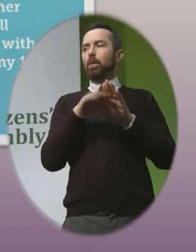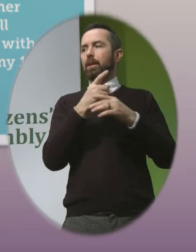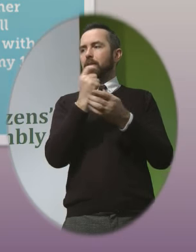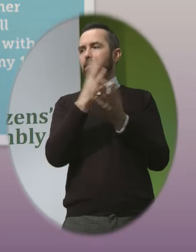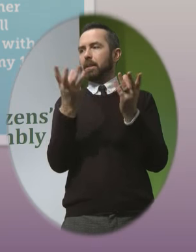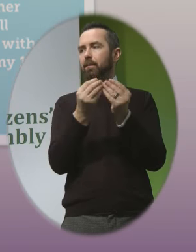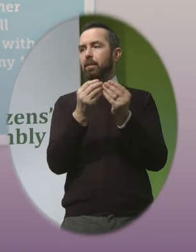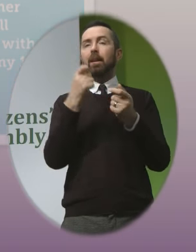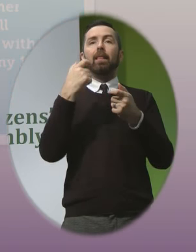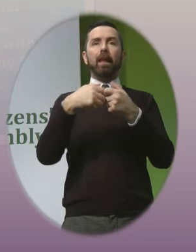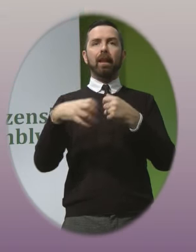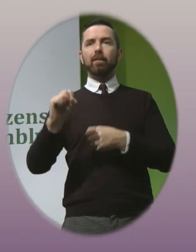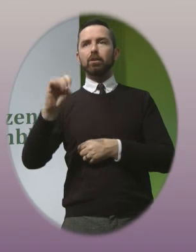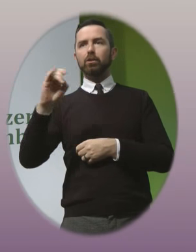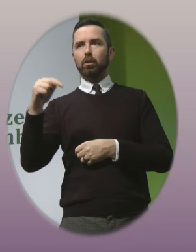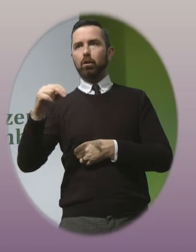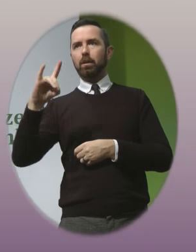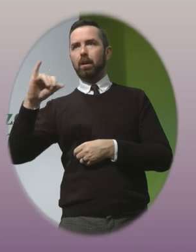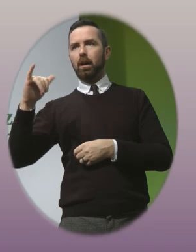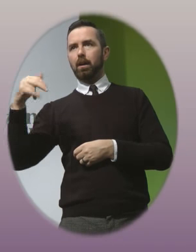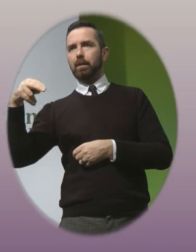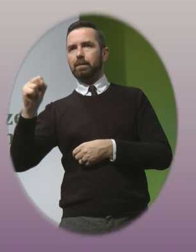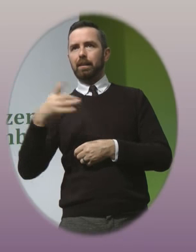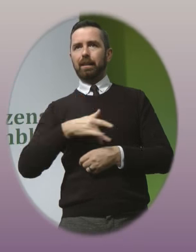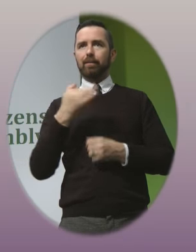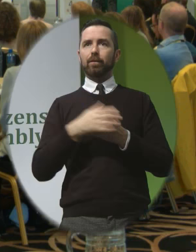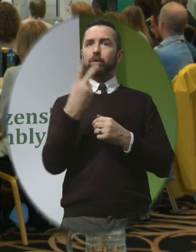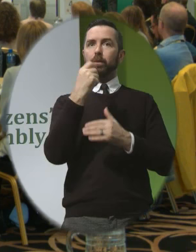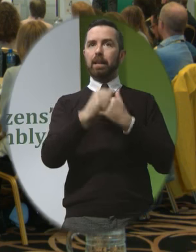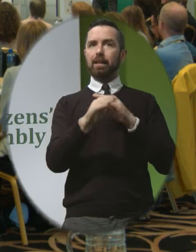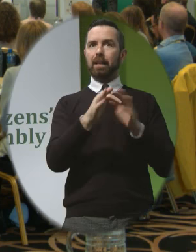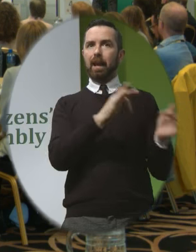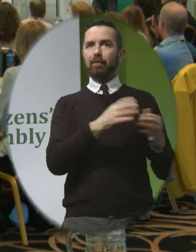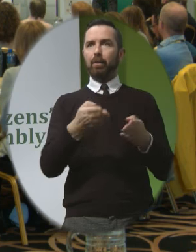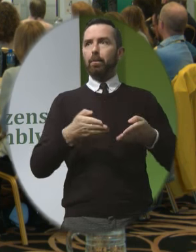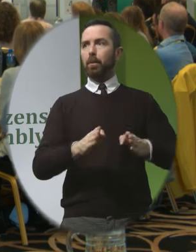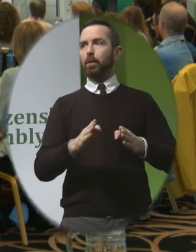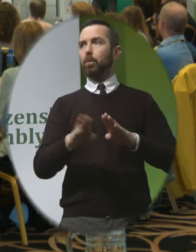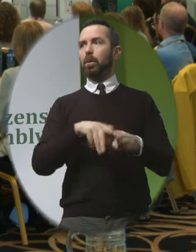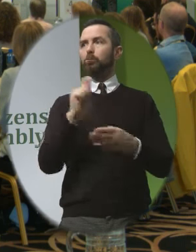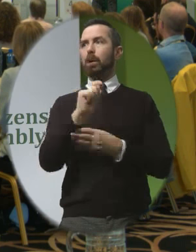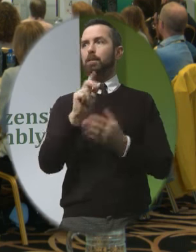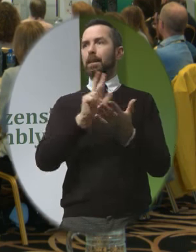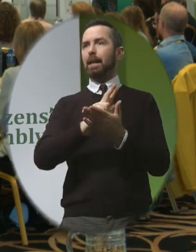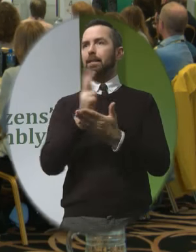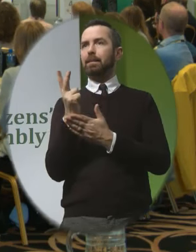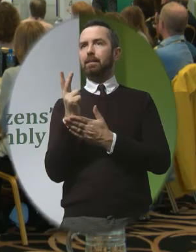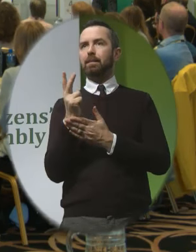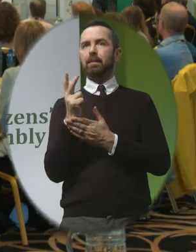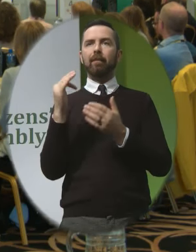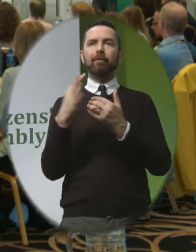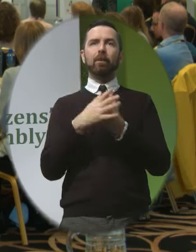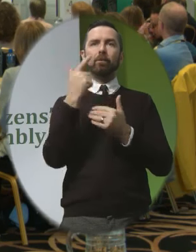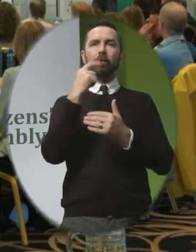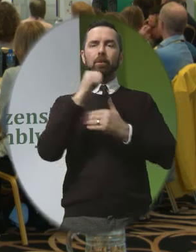who lived for two days after birth with trisomy 18 and his mother Sarah tells us she says we wrapped him in love for